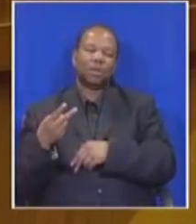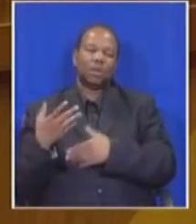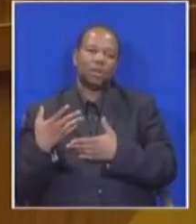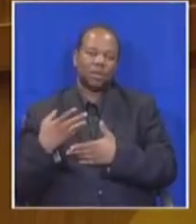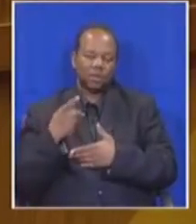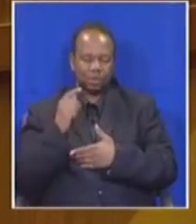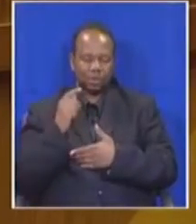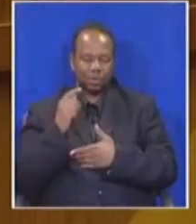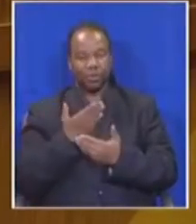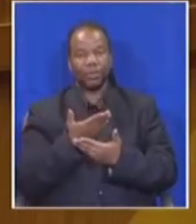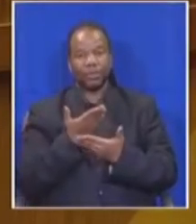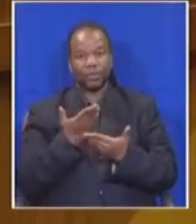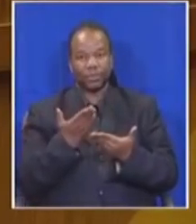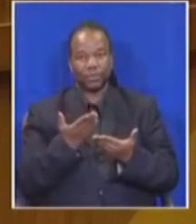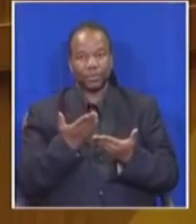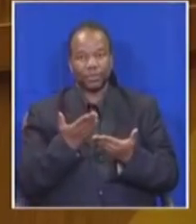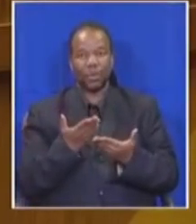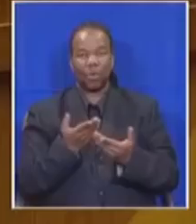integrity like the late